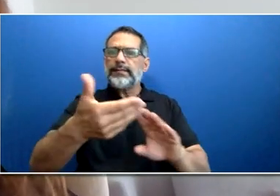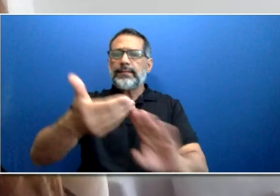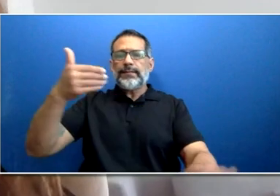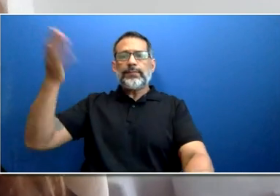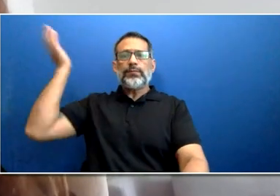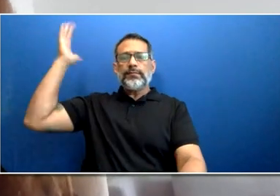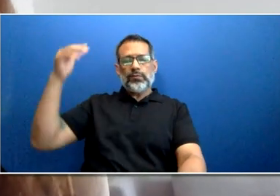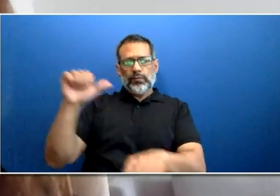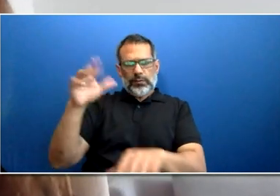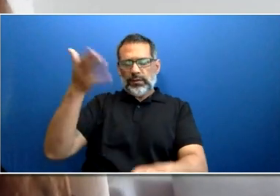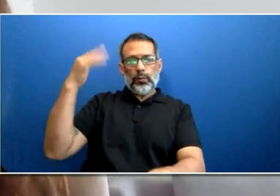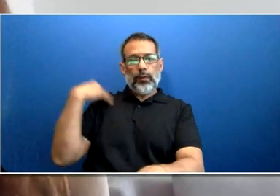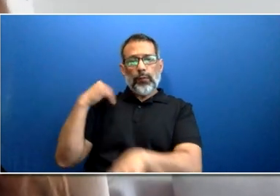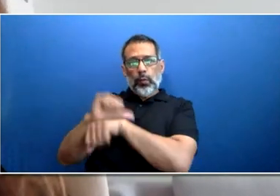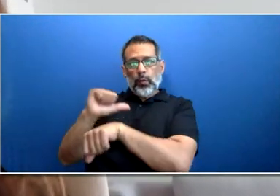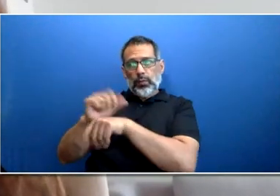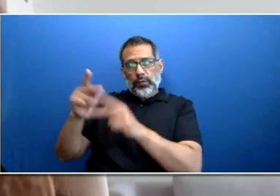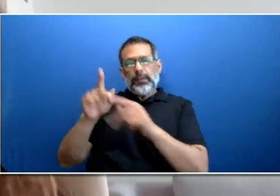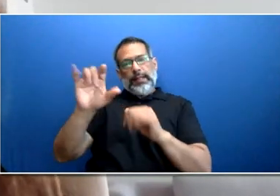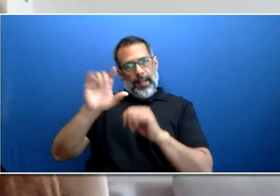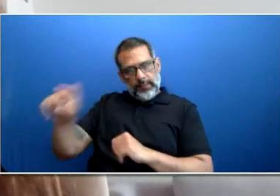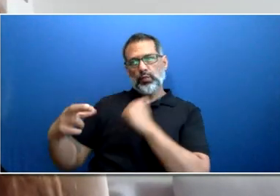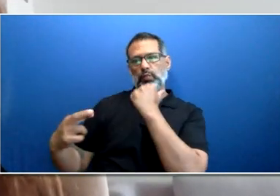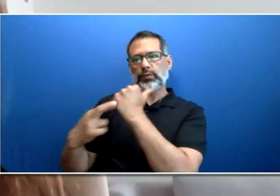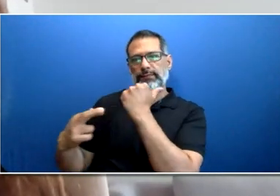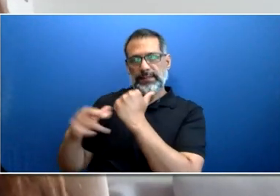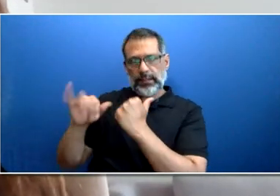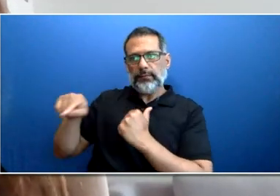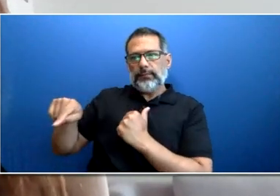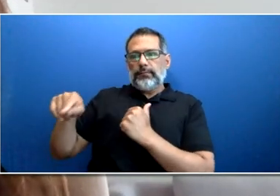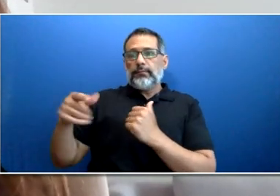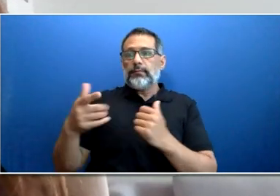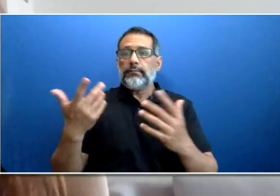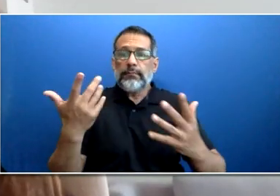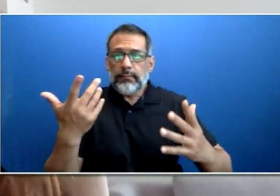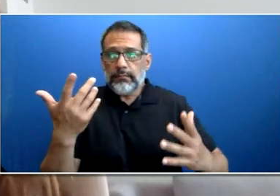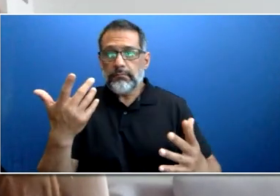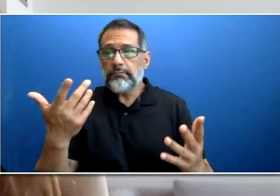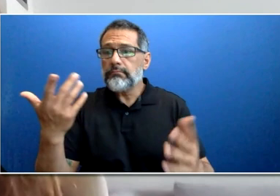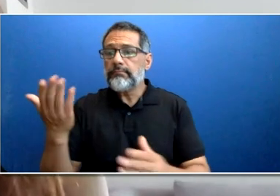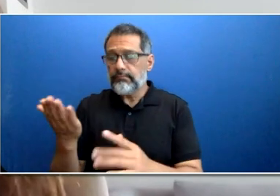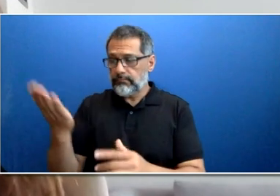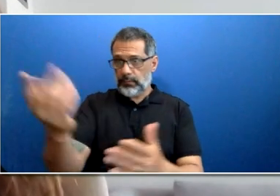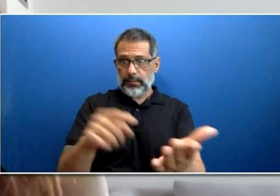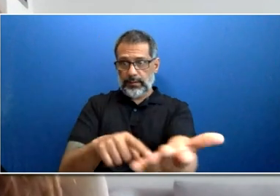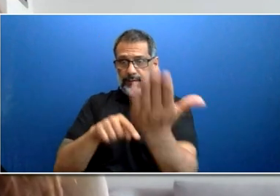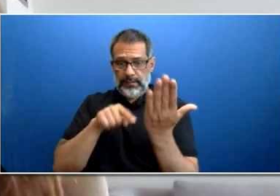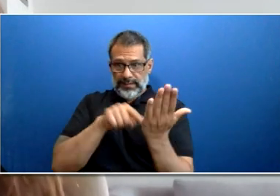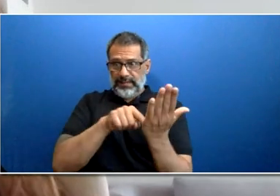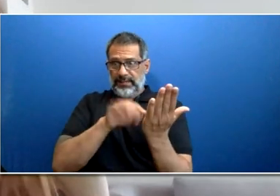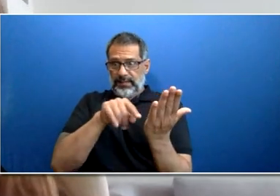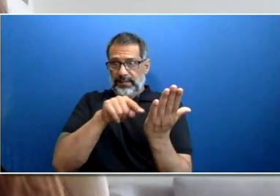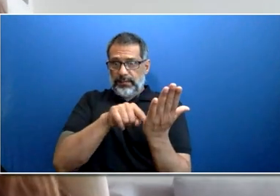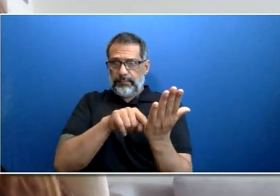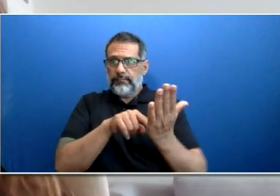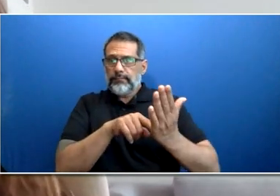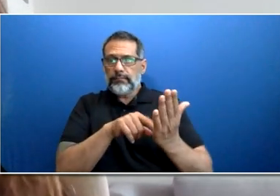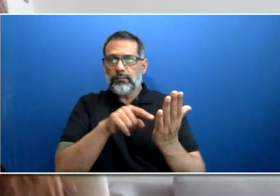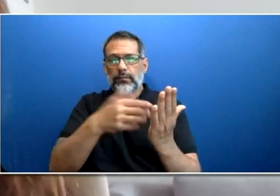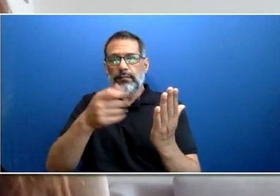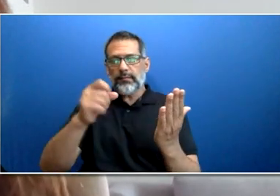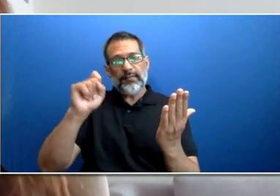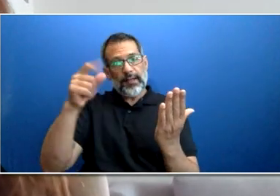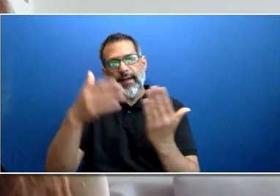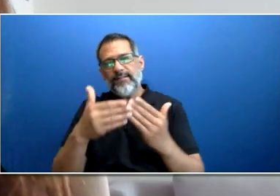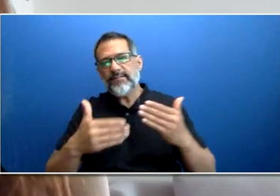this information in advance since many employees move on to other positions or jobs. If you are unable to provide